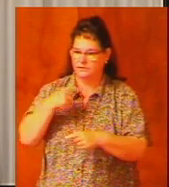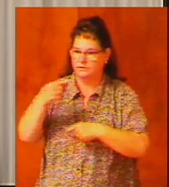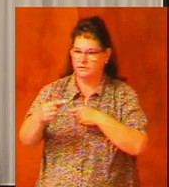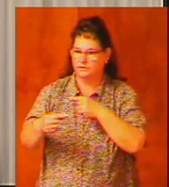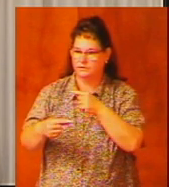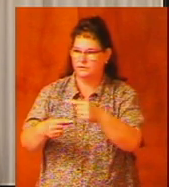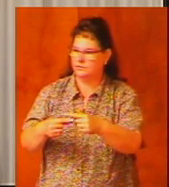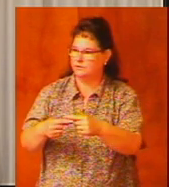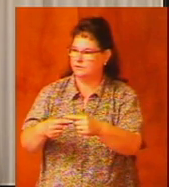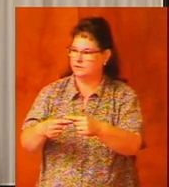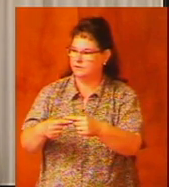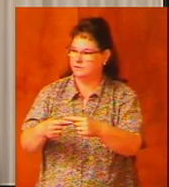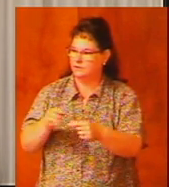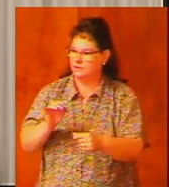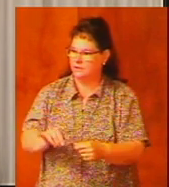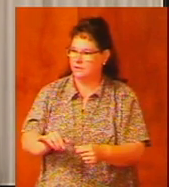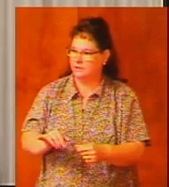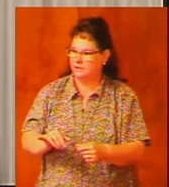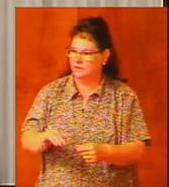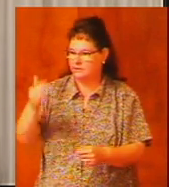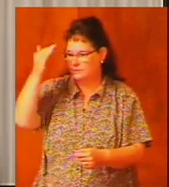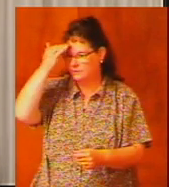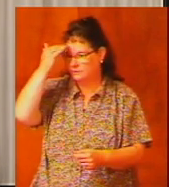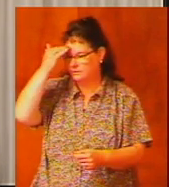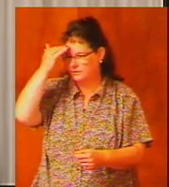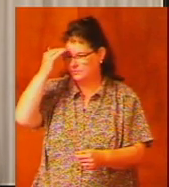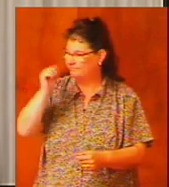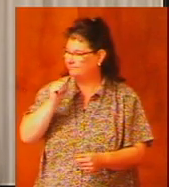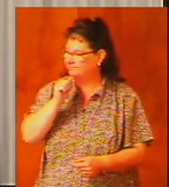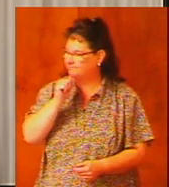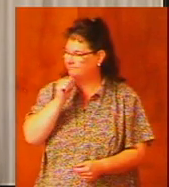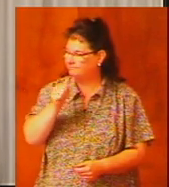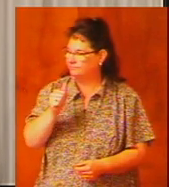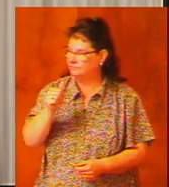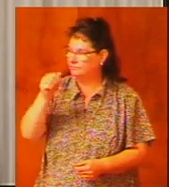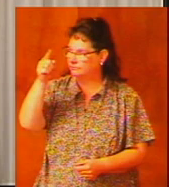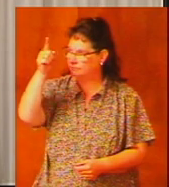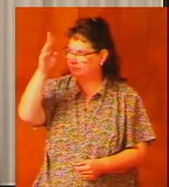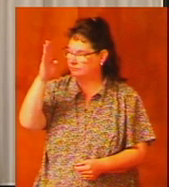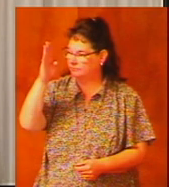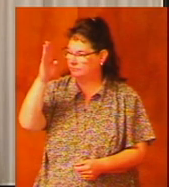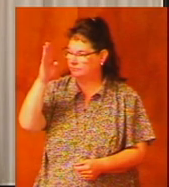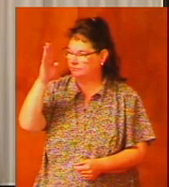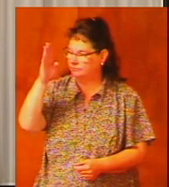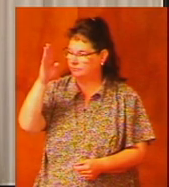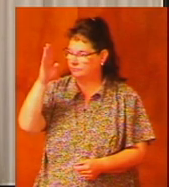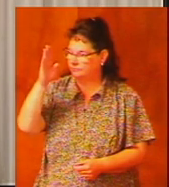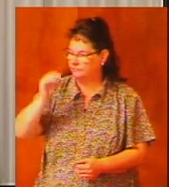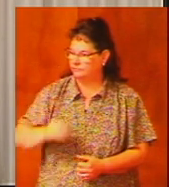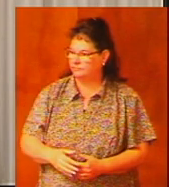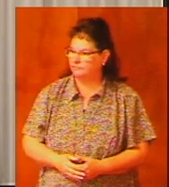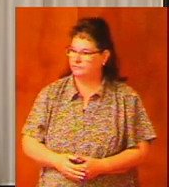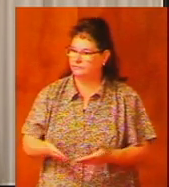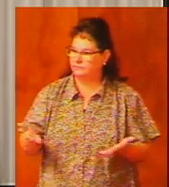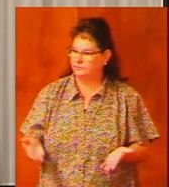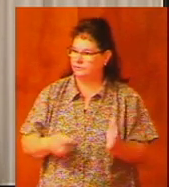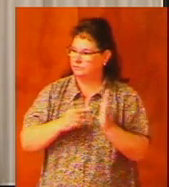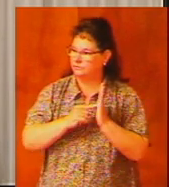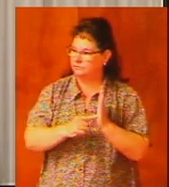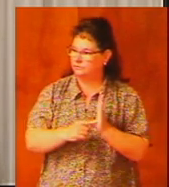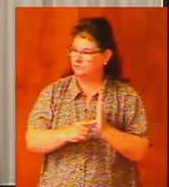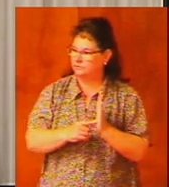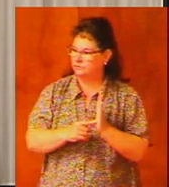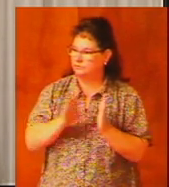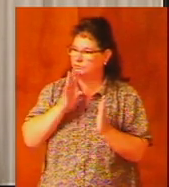that knew not God. This passage is